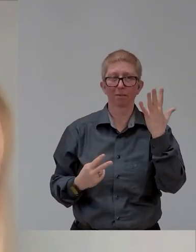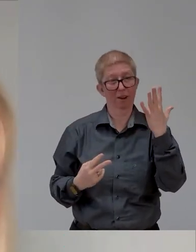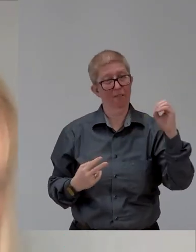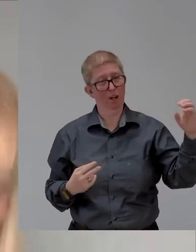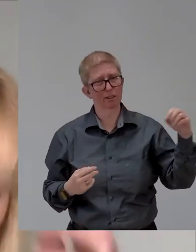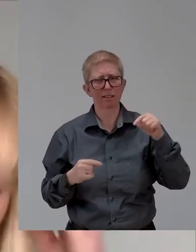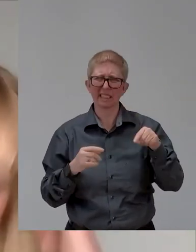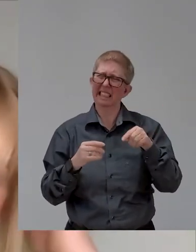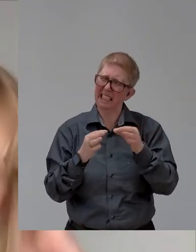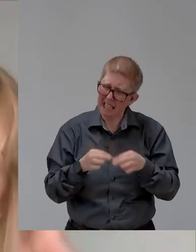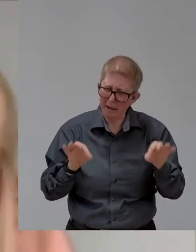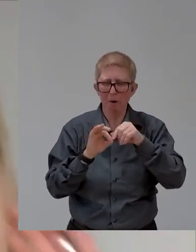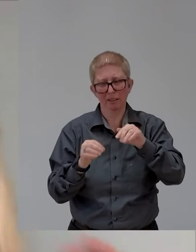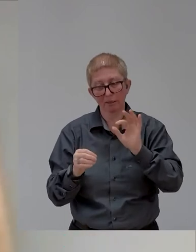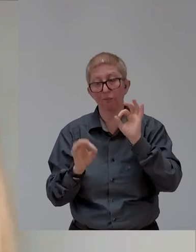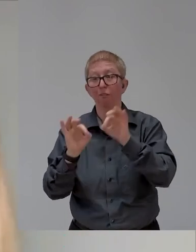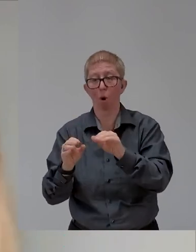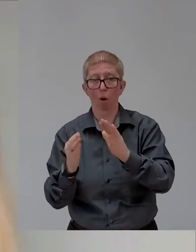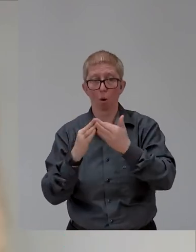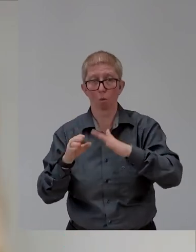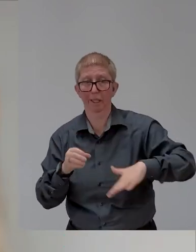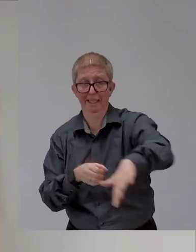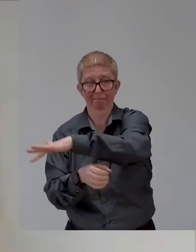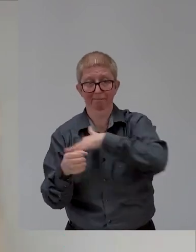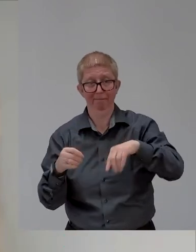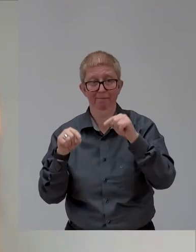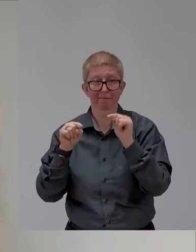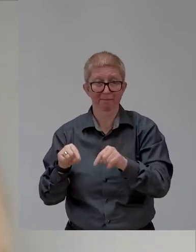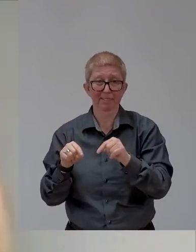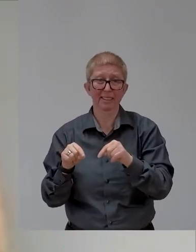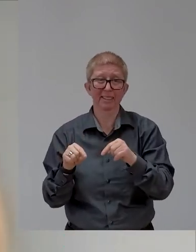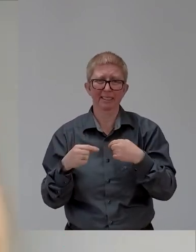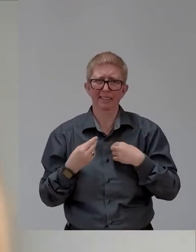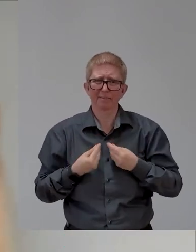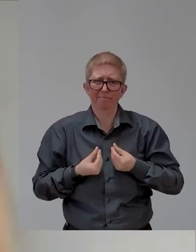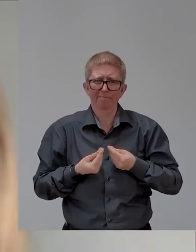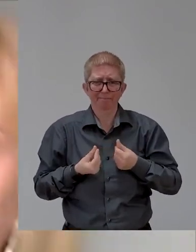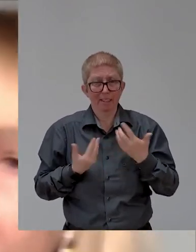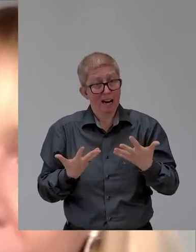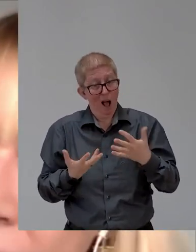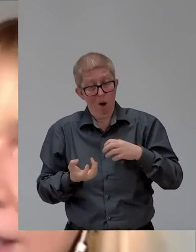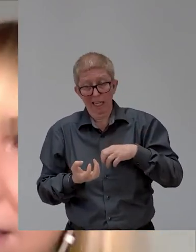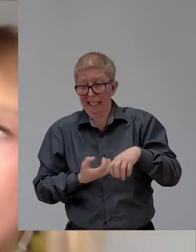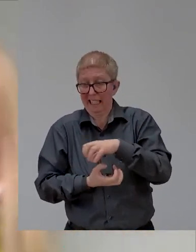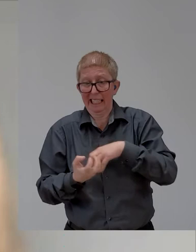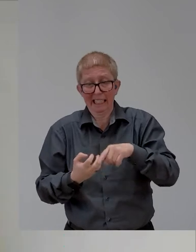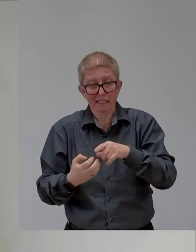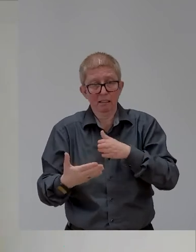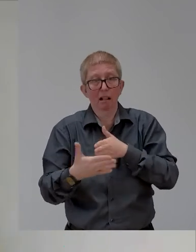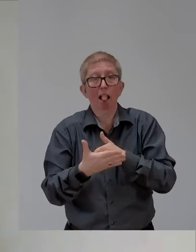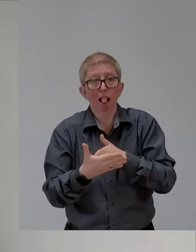now, was that we felt the scale of the crisis with all those barriers. We just, it can't be resolved by governments and